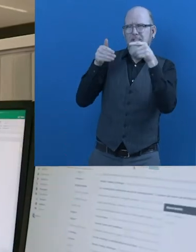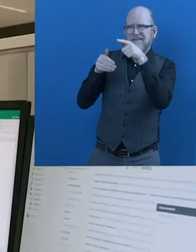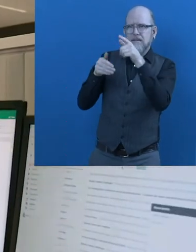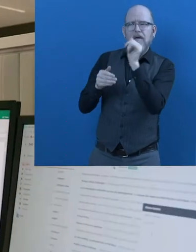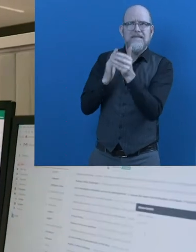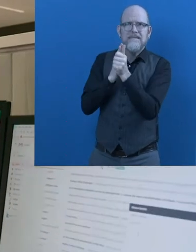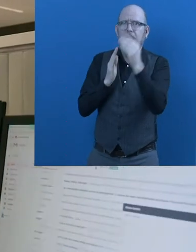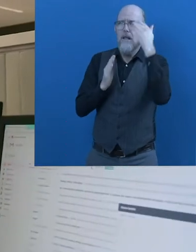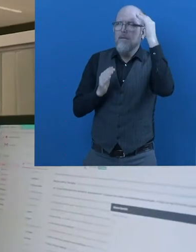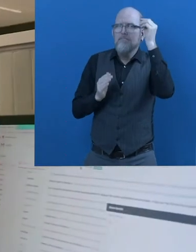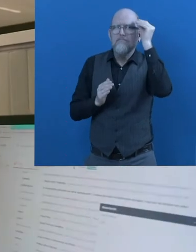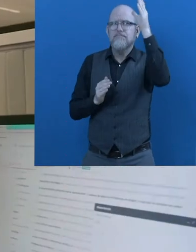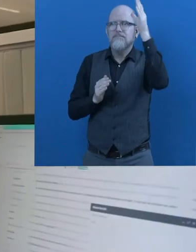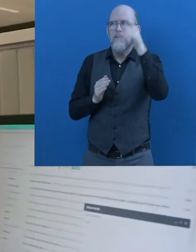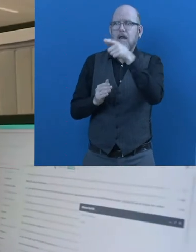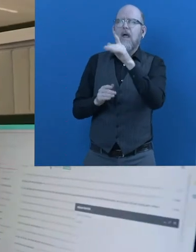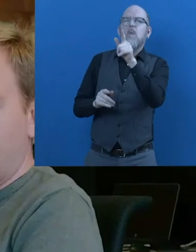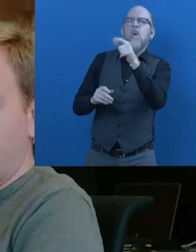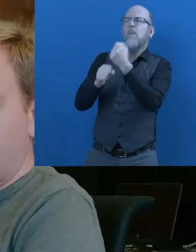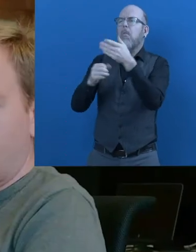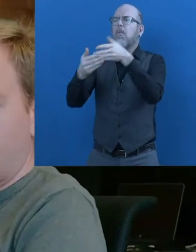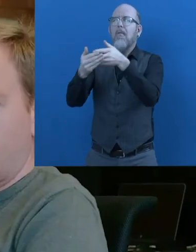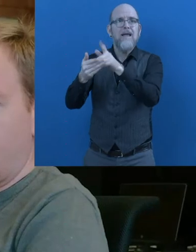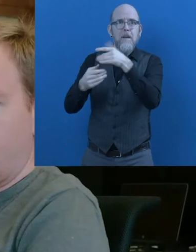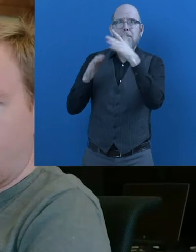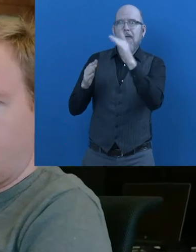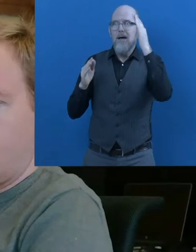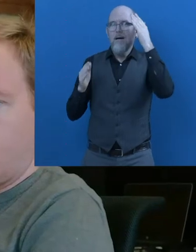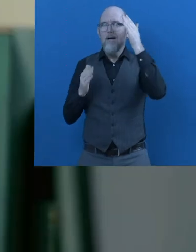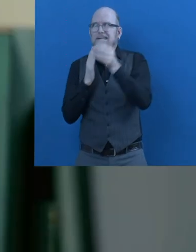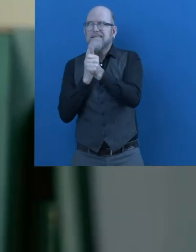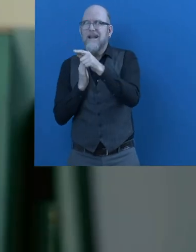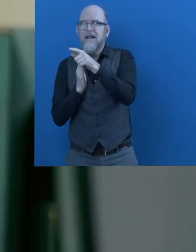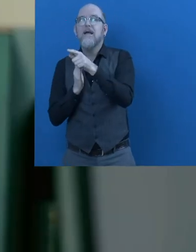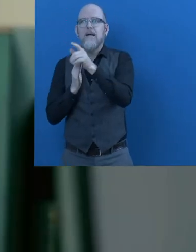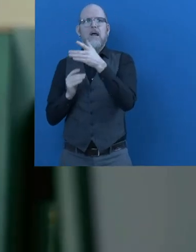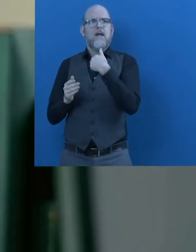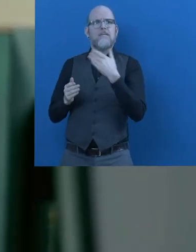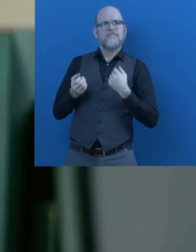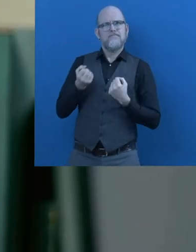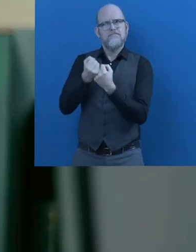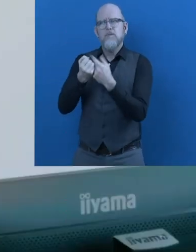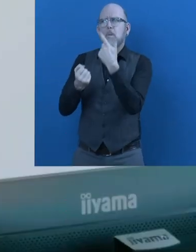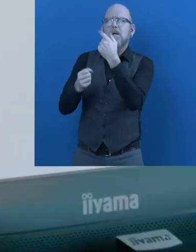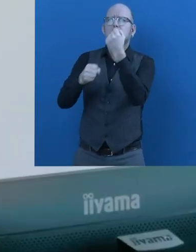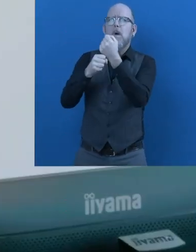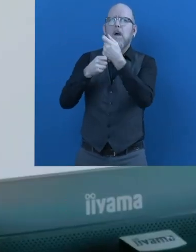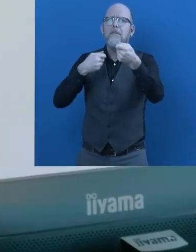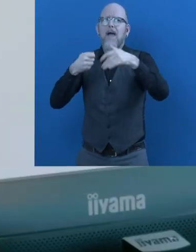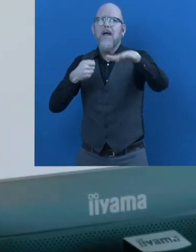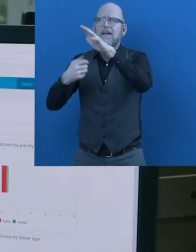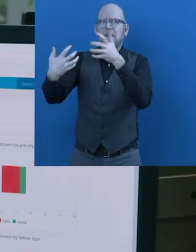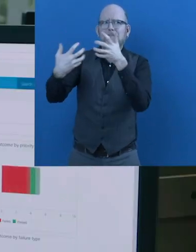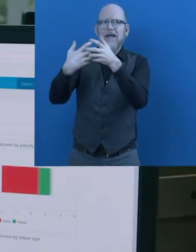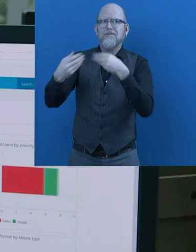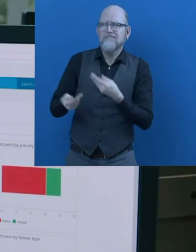instead of limitations. And we combine this with a tailor-made approach. Via career-long job coaching,